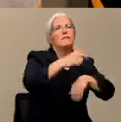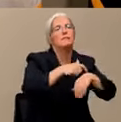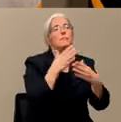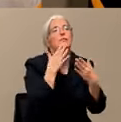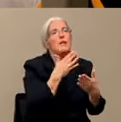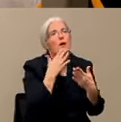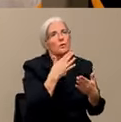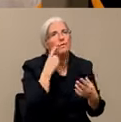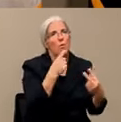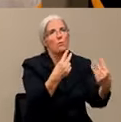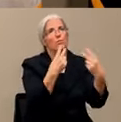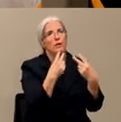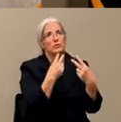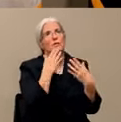and we encourage you to stay safe and healthy.